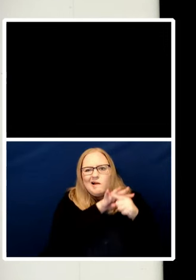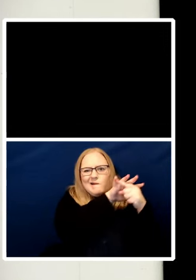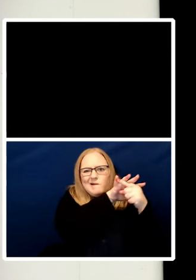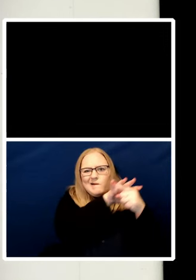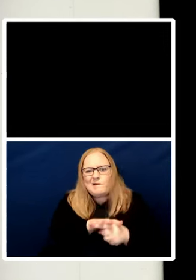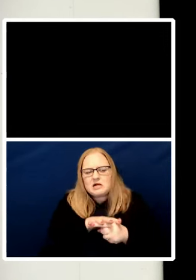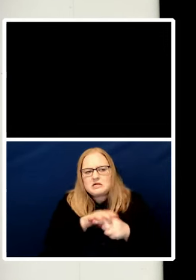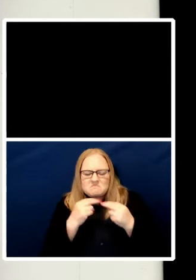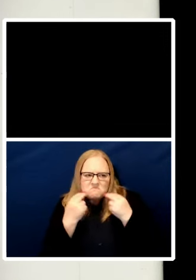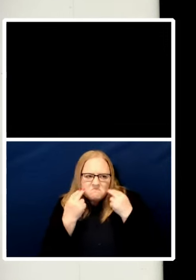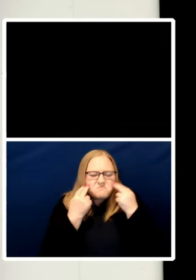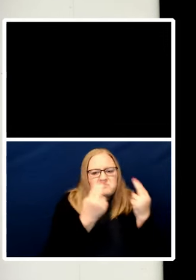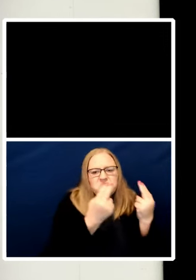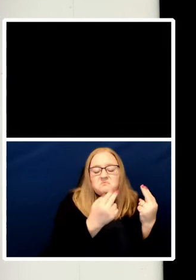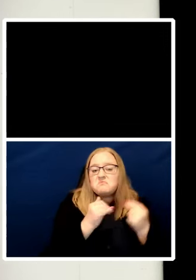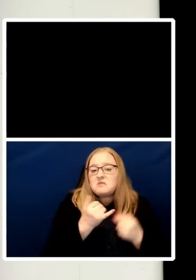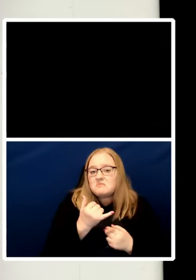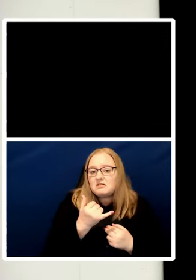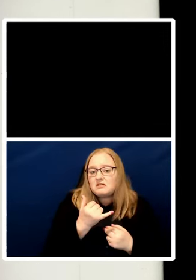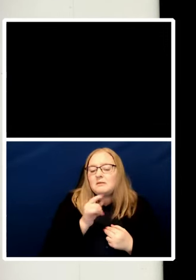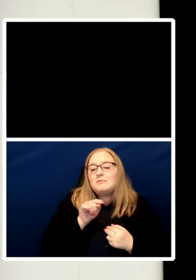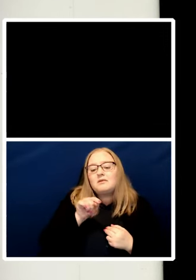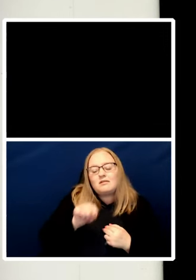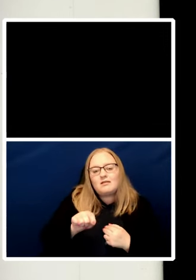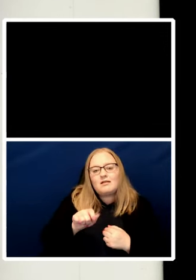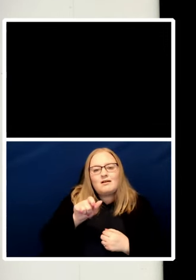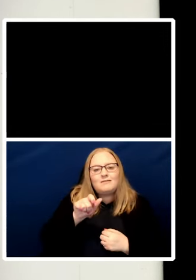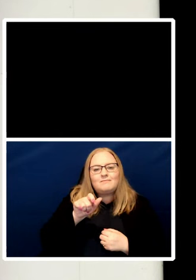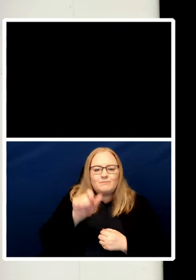of this person's ethical maze.